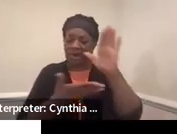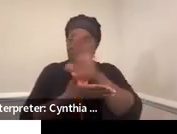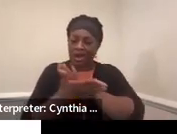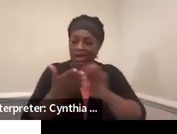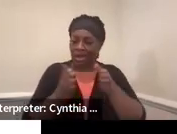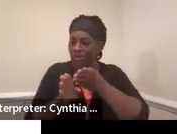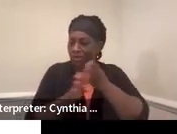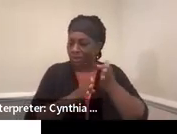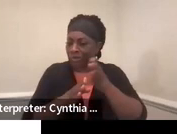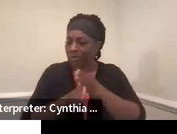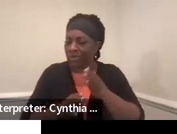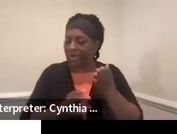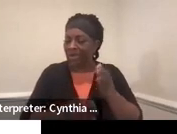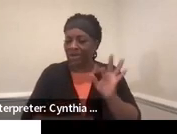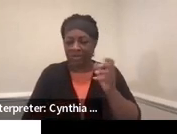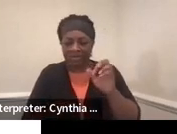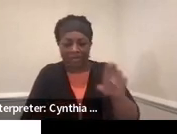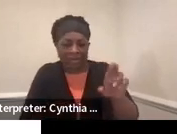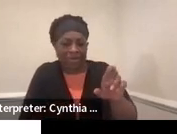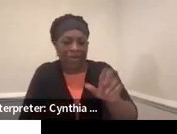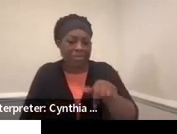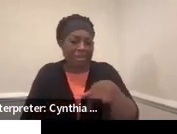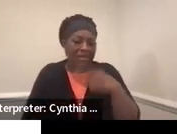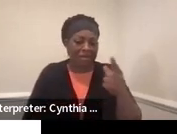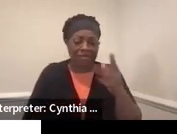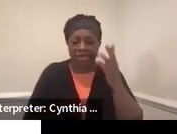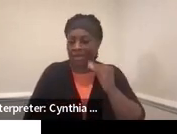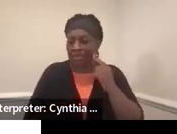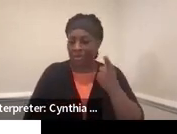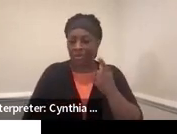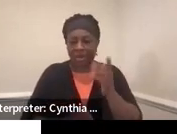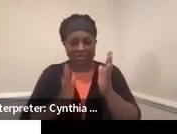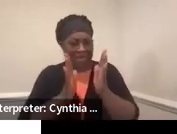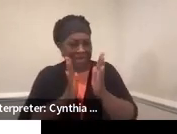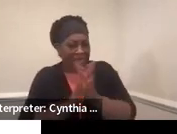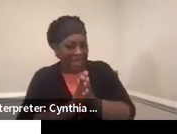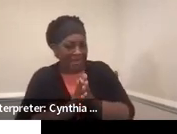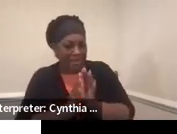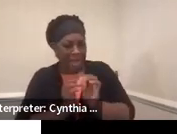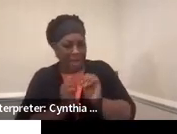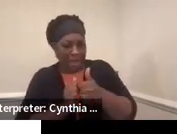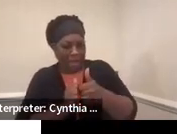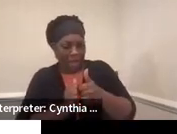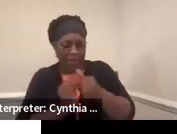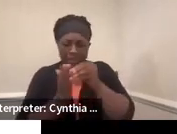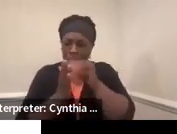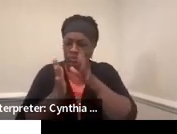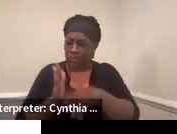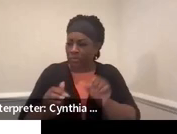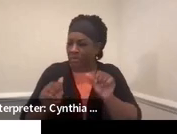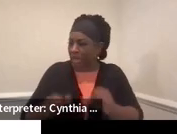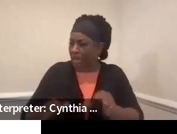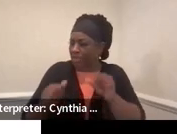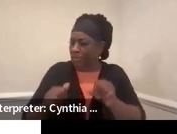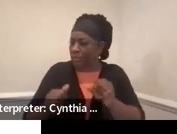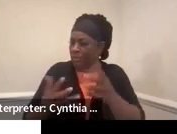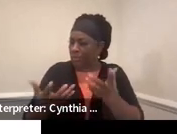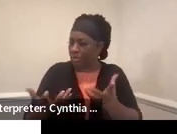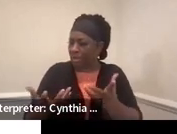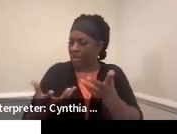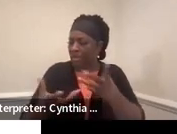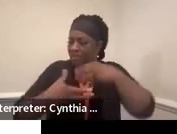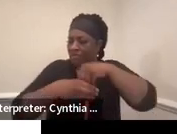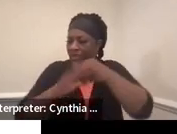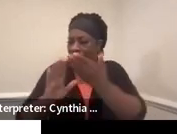other community based experiences. But we need to ask ourselves, how are our students able to engage in the community?